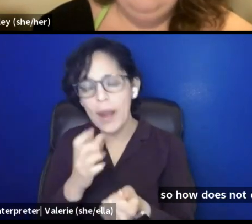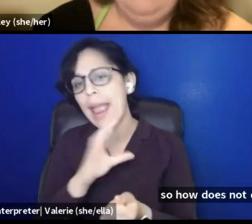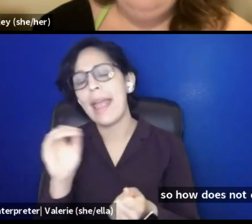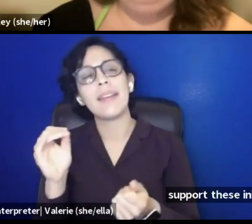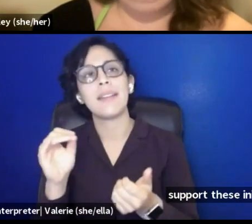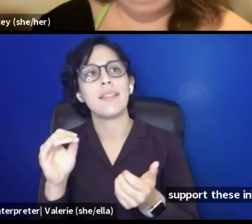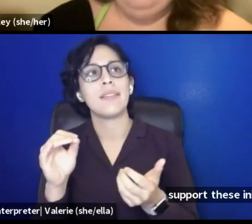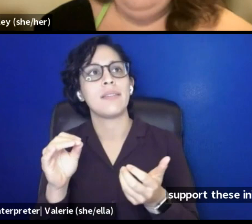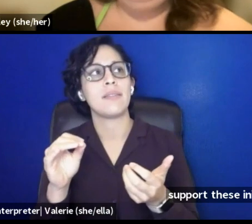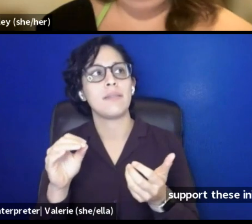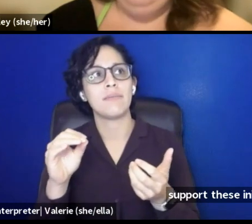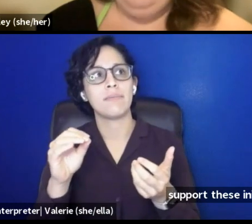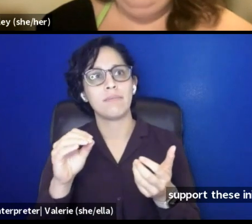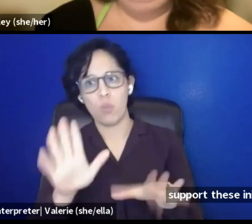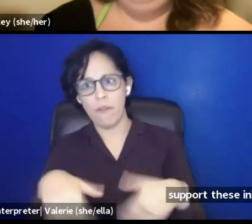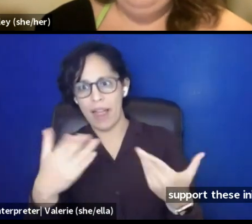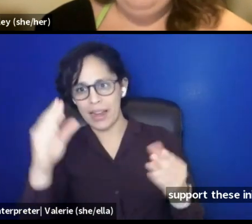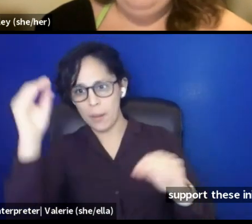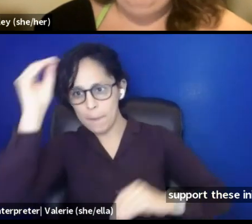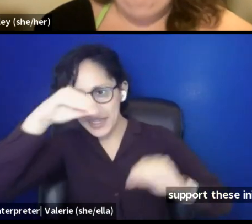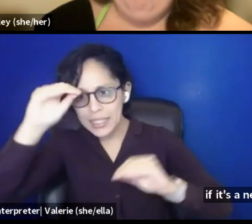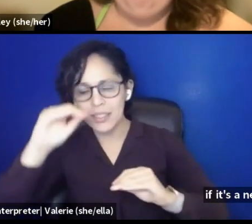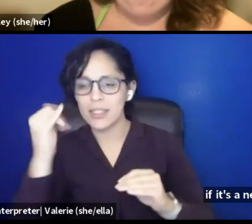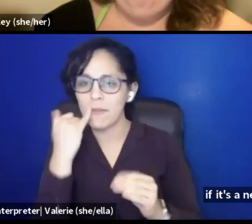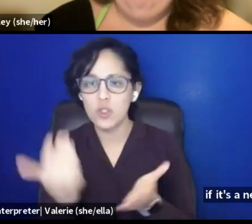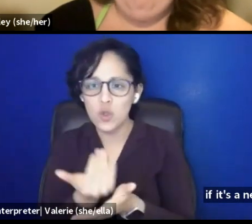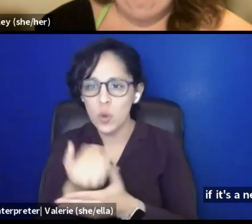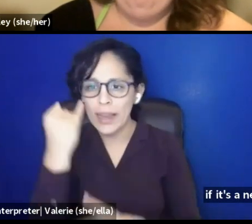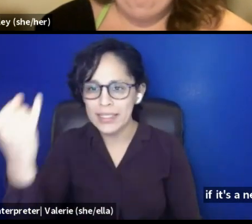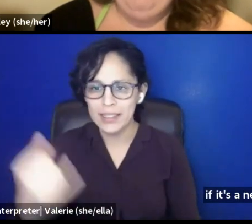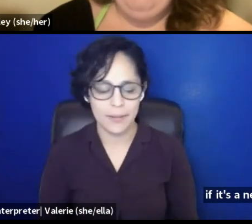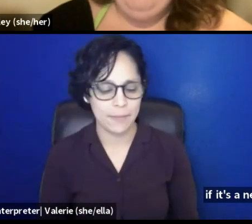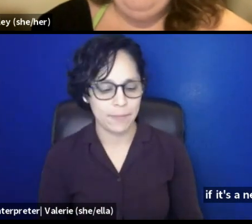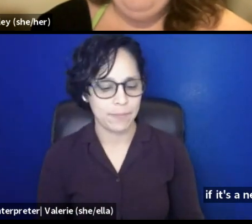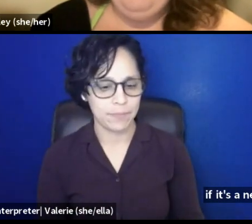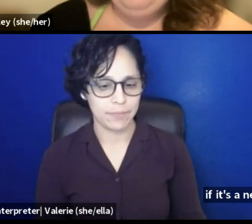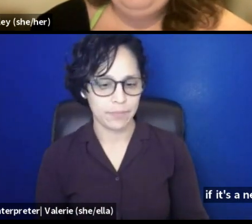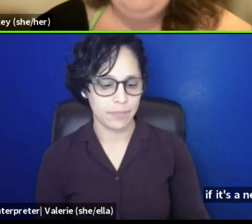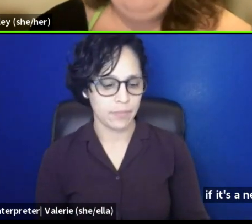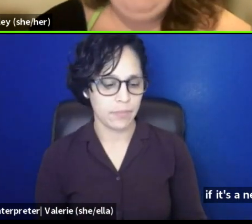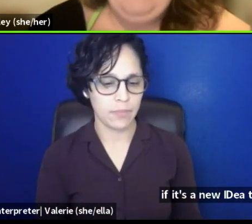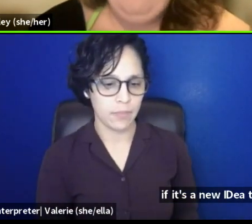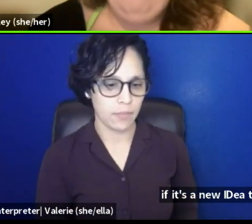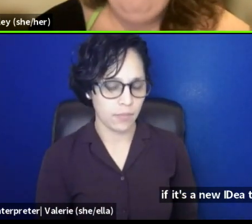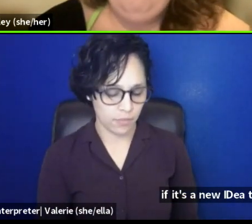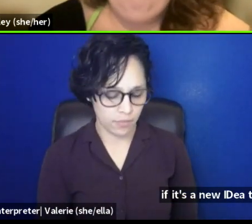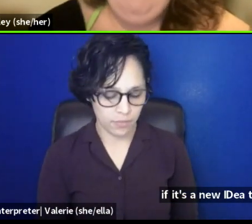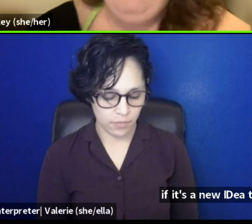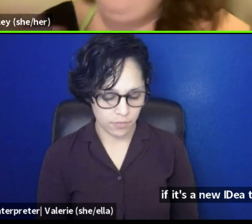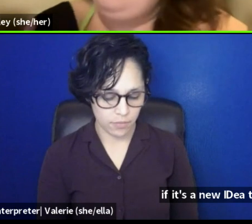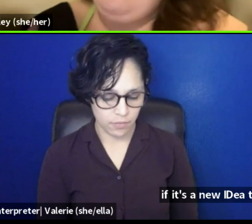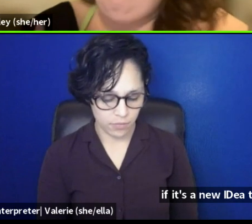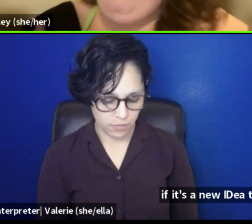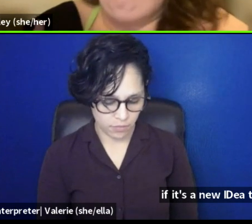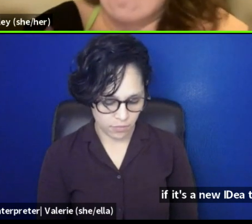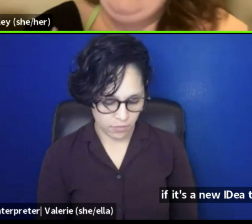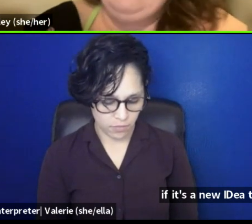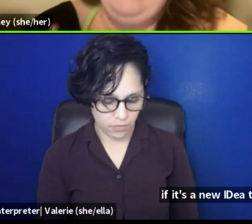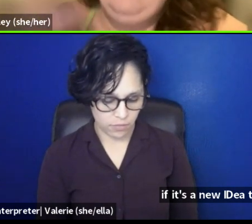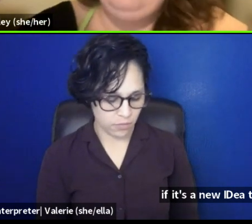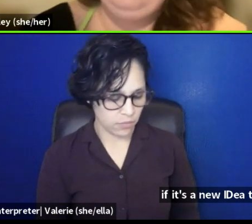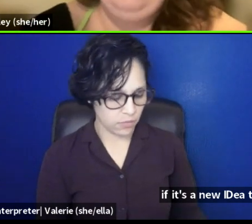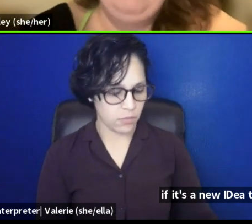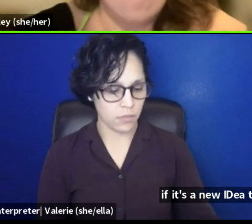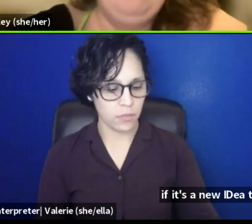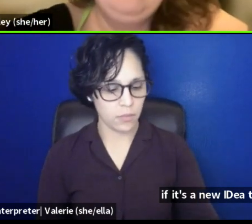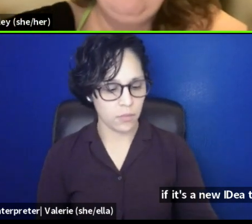if it's a new idea to the development, uh, individual or staff. And just, I mean, how people on our staff help me